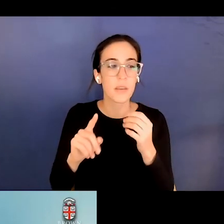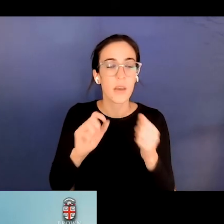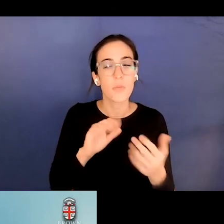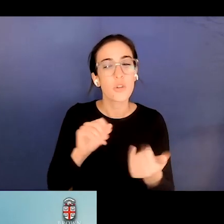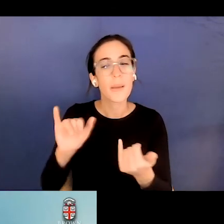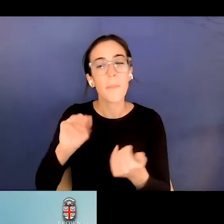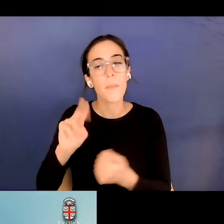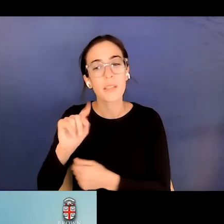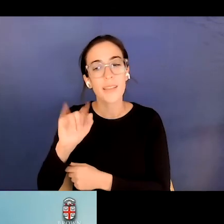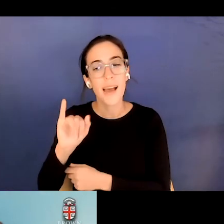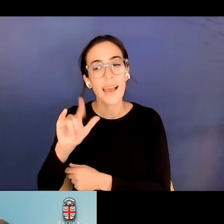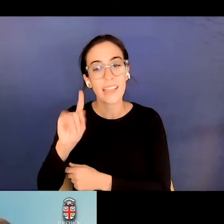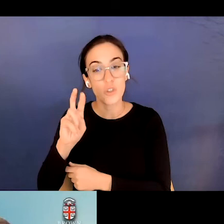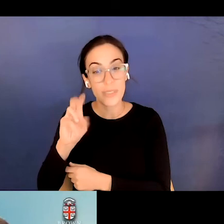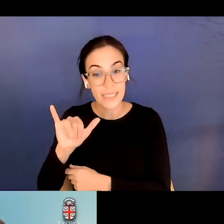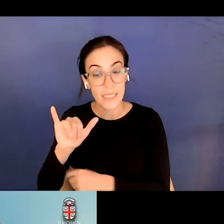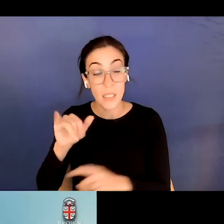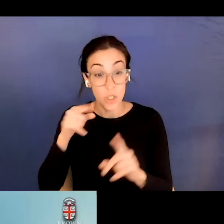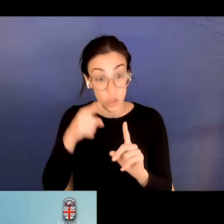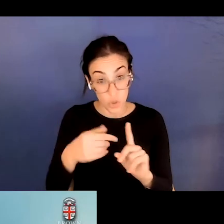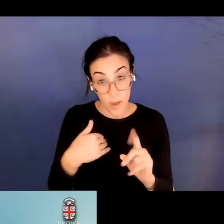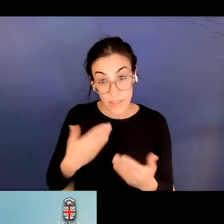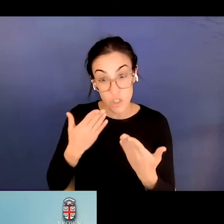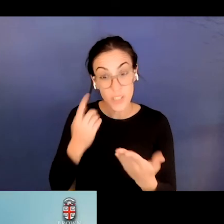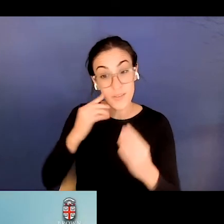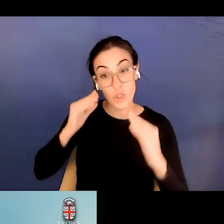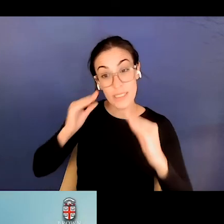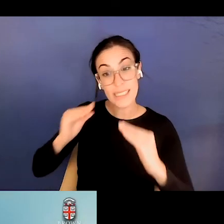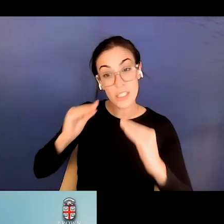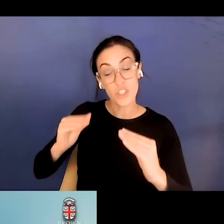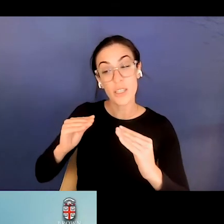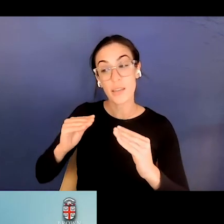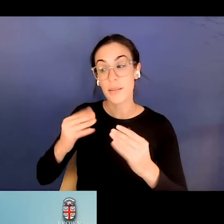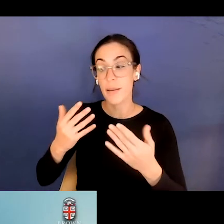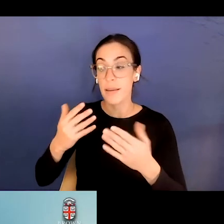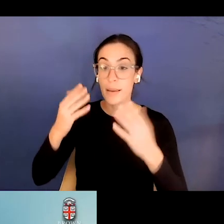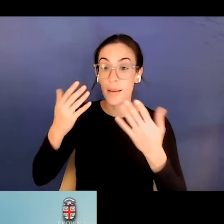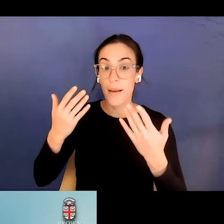suggestions for teaching worker, teachers working in that multi-literacies framework?